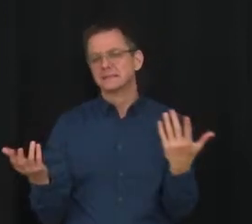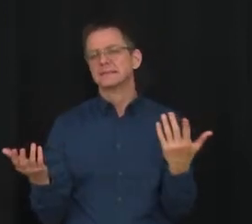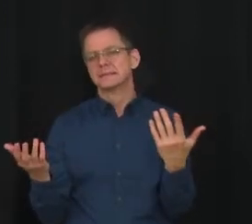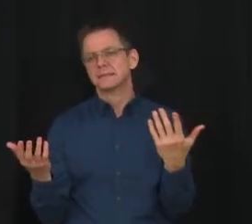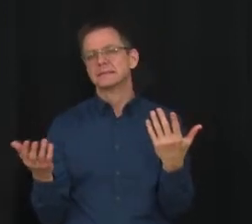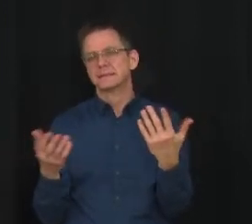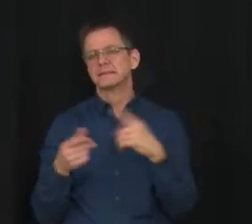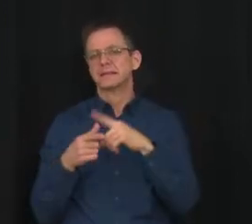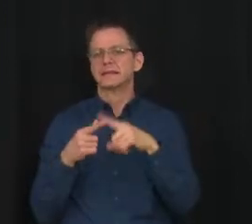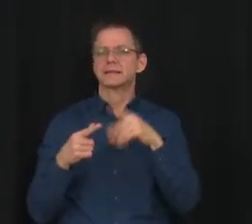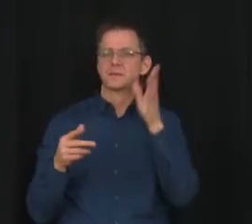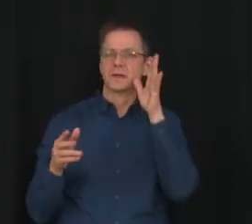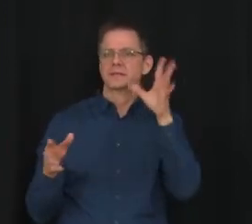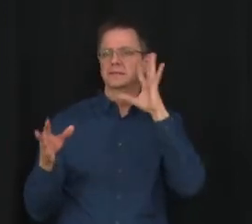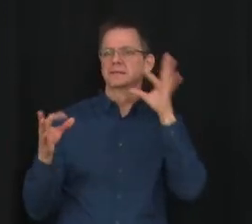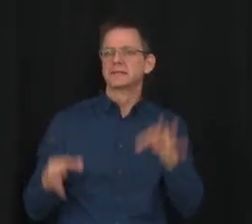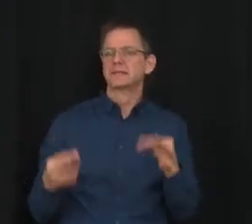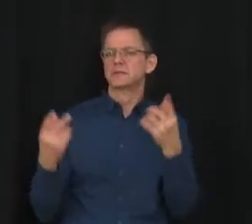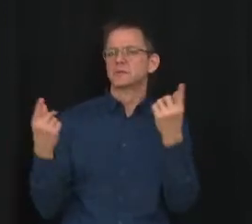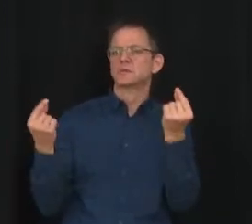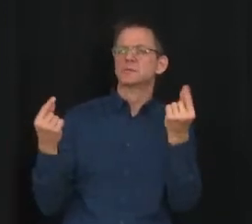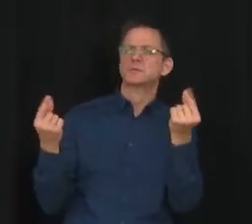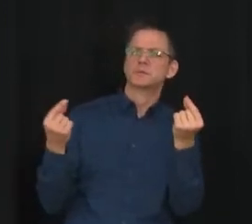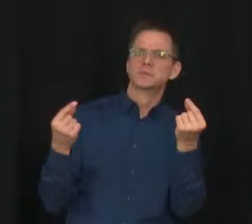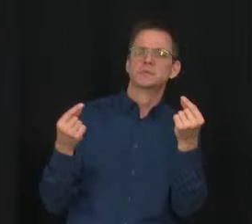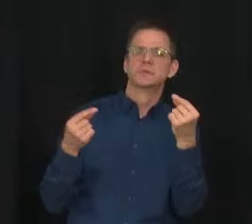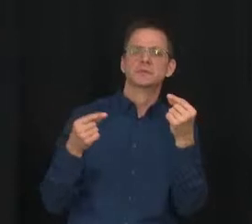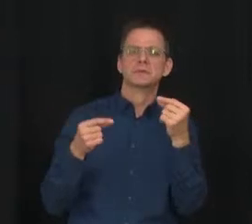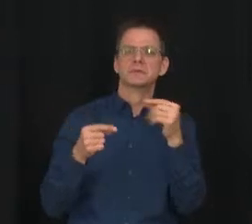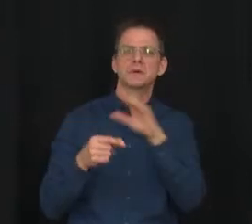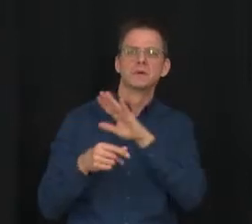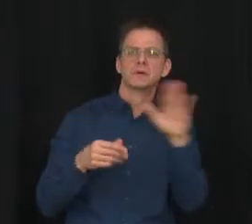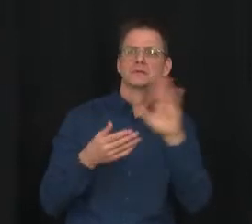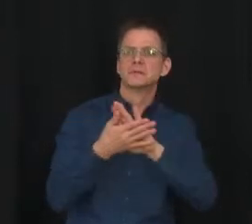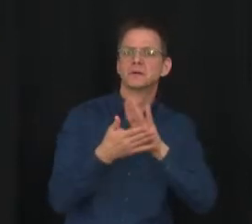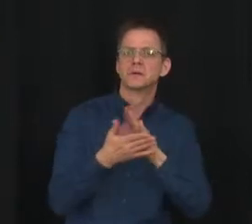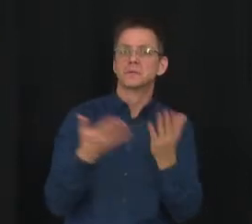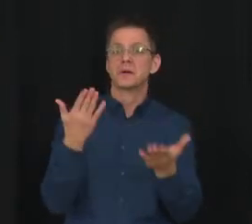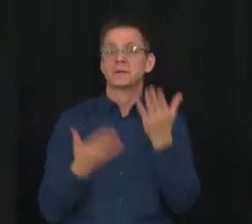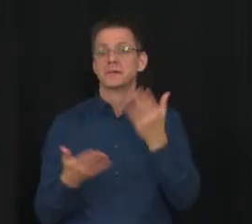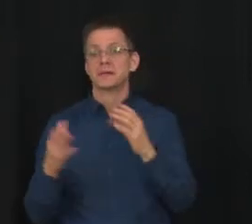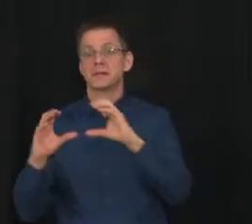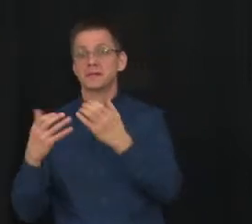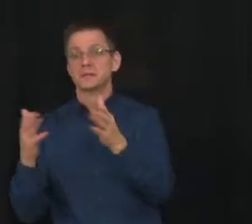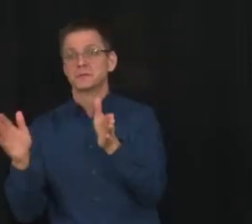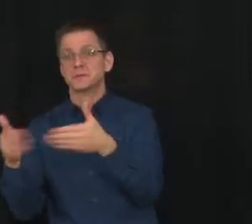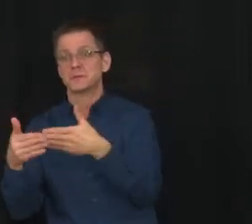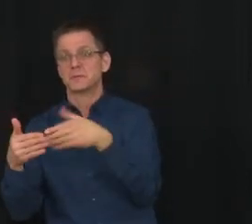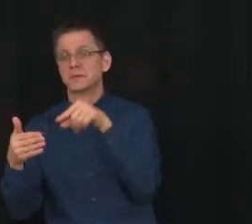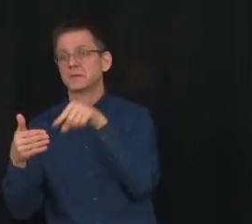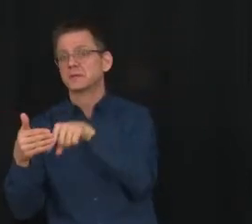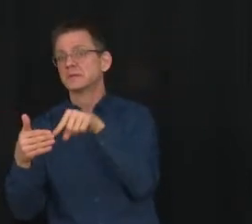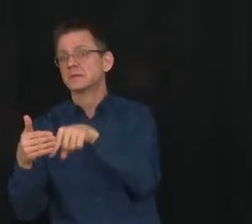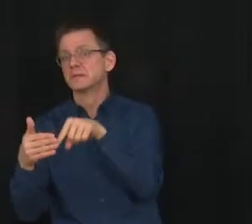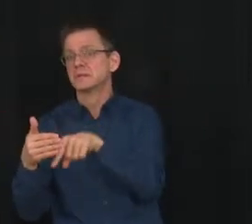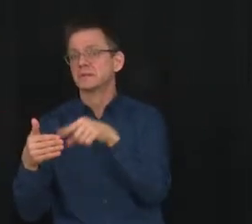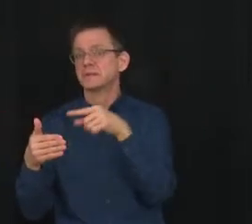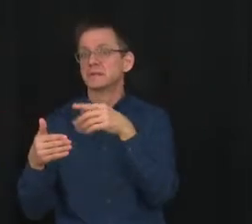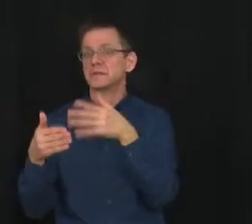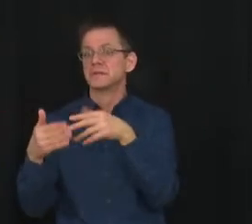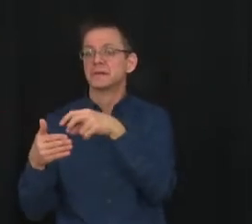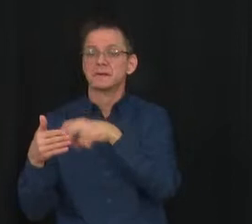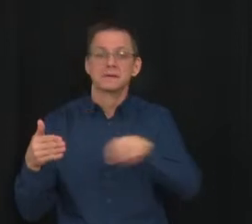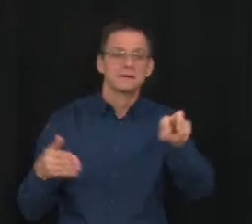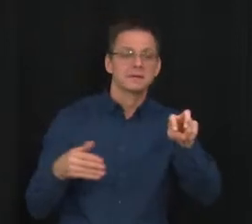perspective, they would look at do we need to shift or do they need to shift a classroom or a grade to online learning